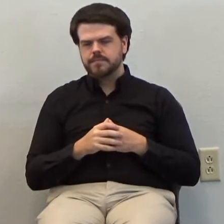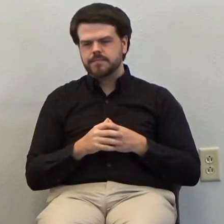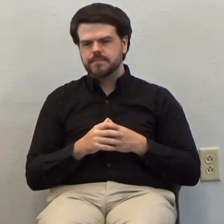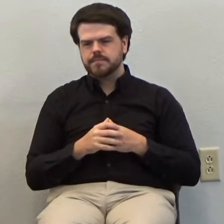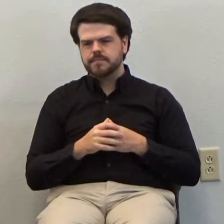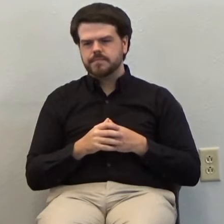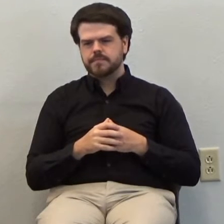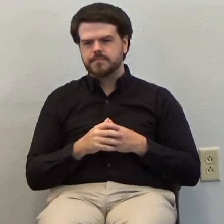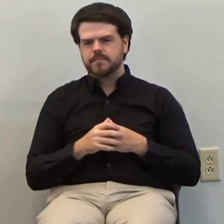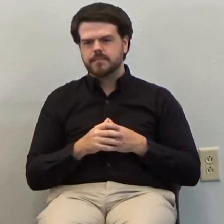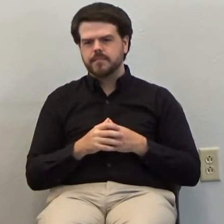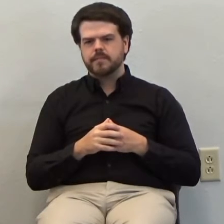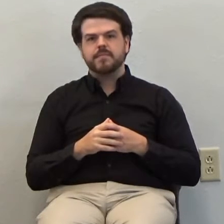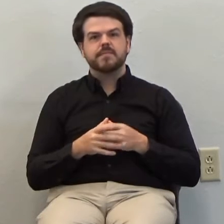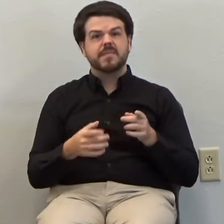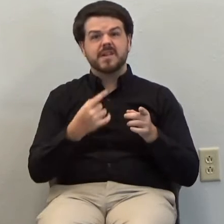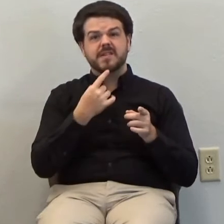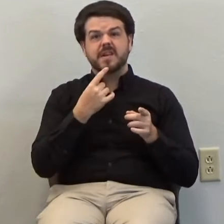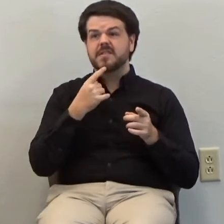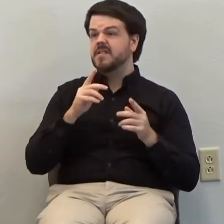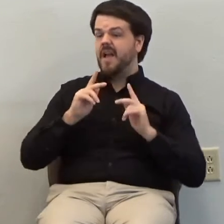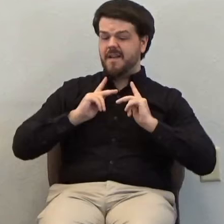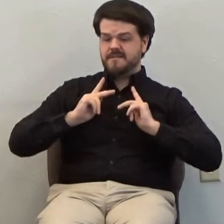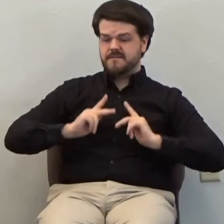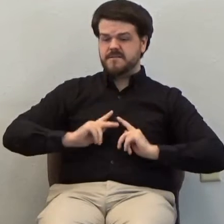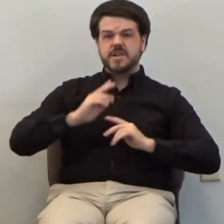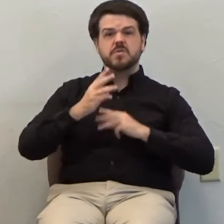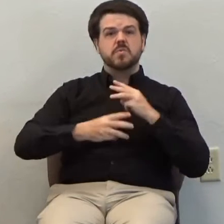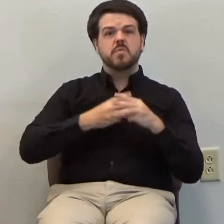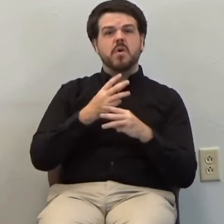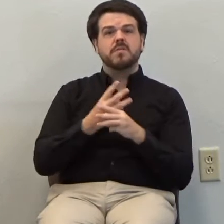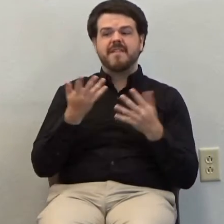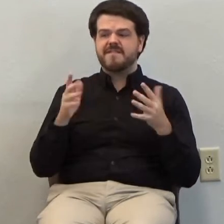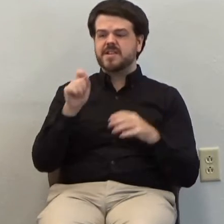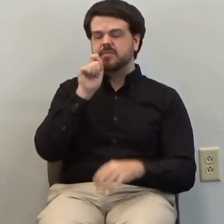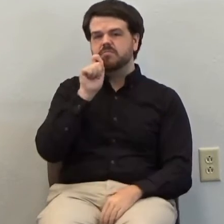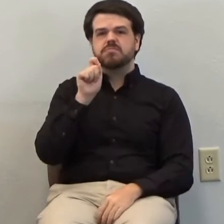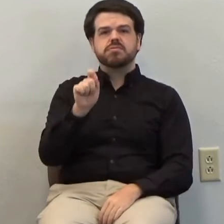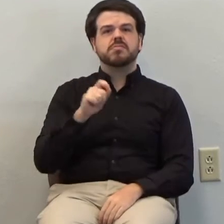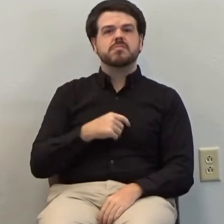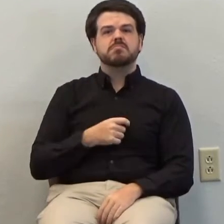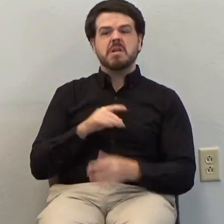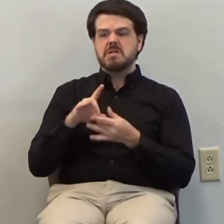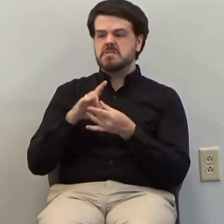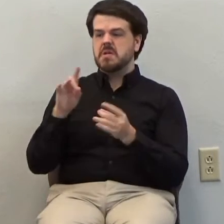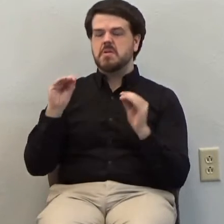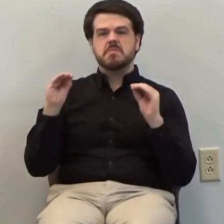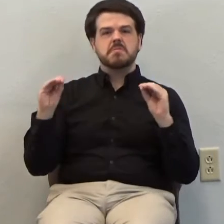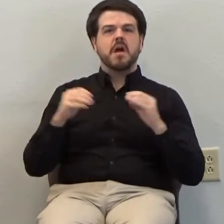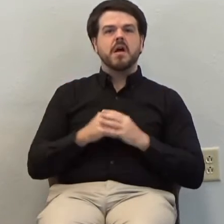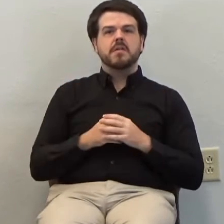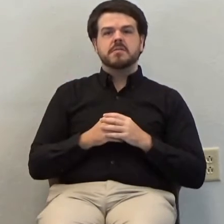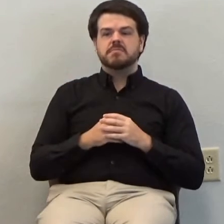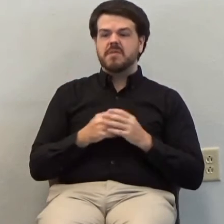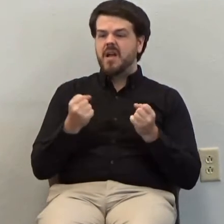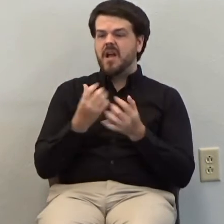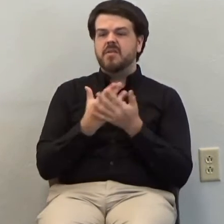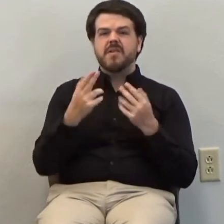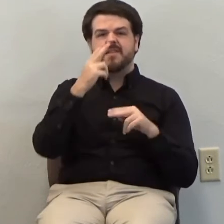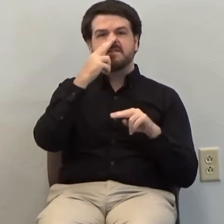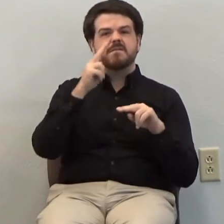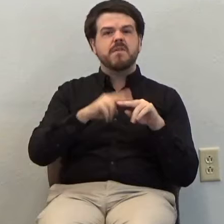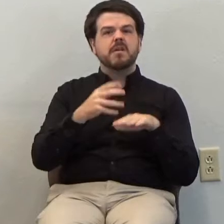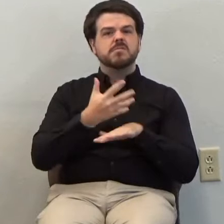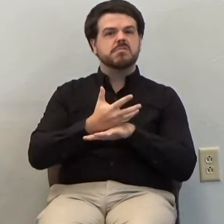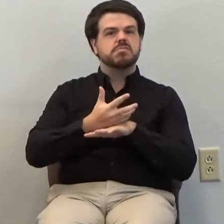he said, this physical world is all that there is. There is nothing more. And he was done with it. It had no more fun for him, no more pleasures,